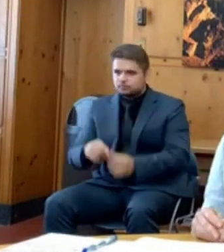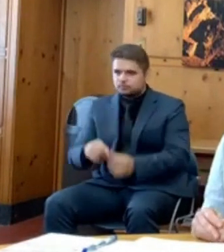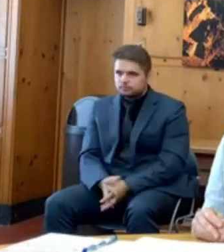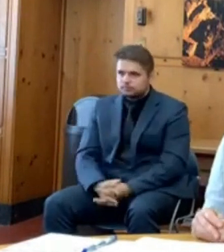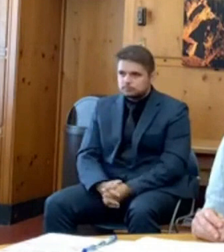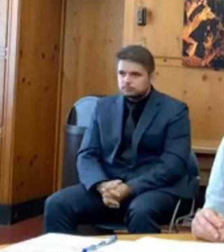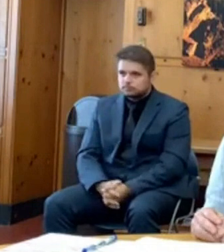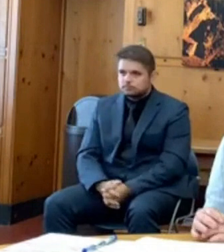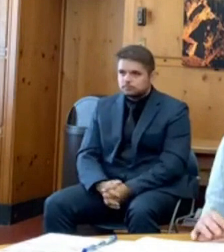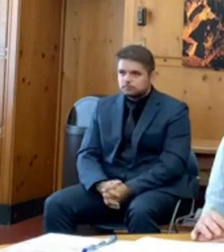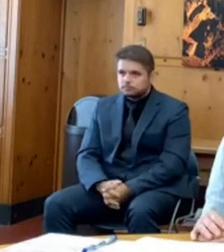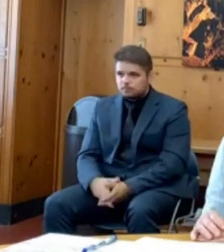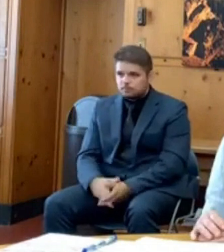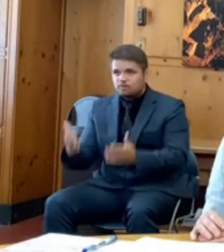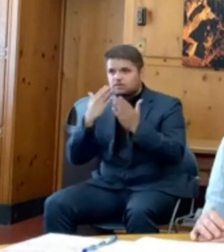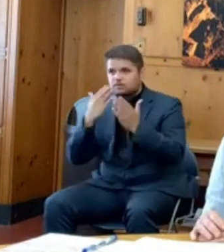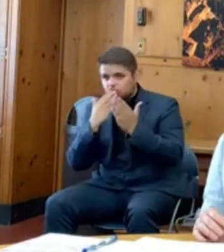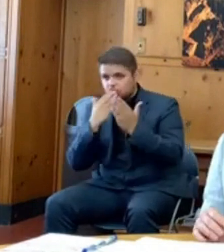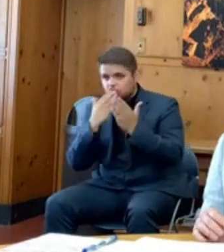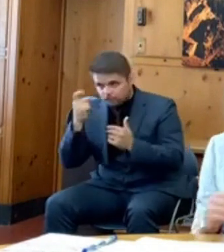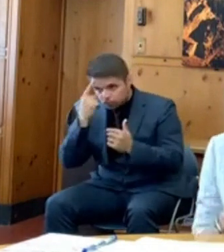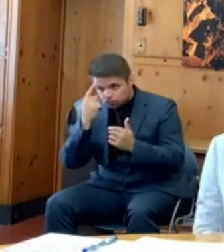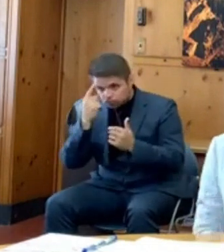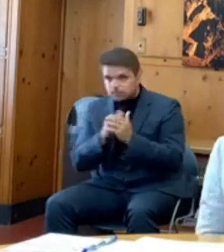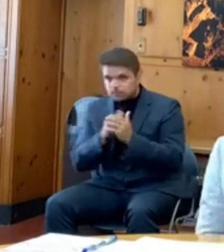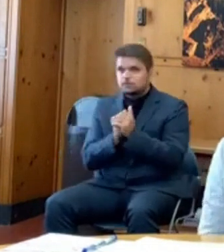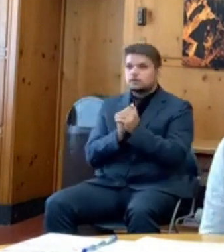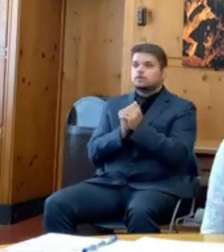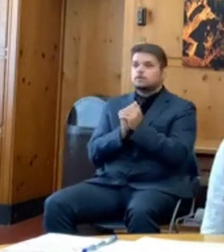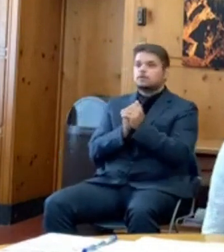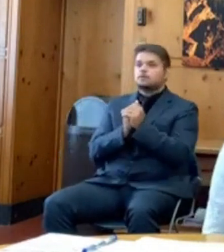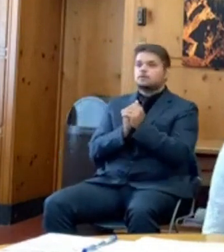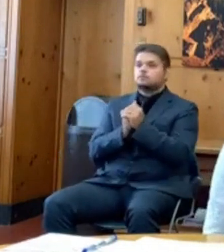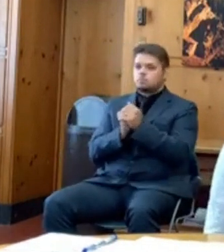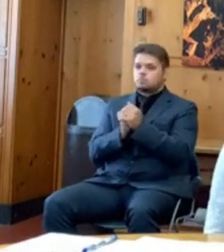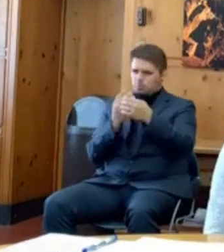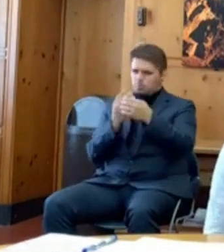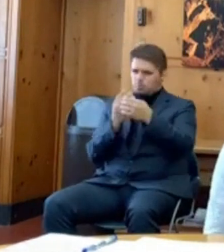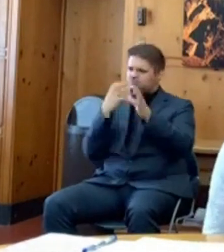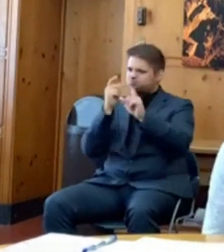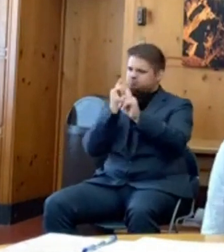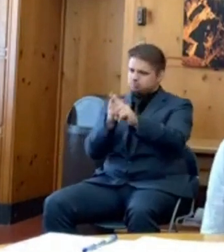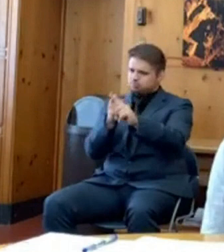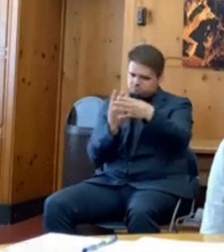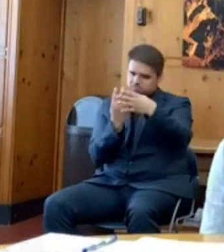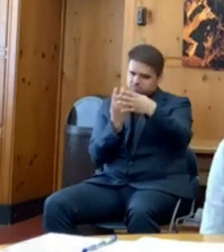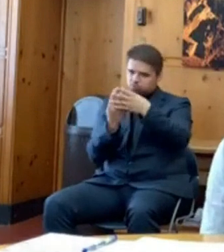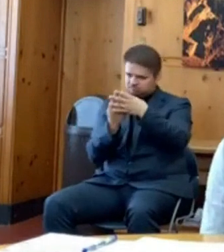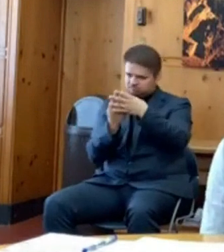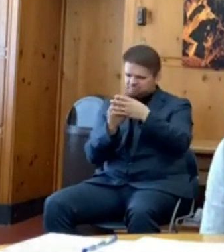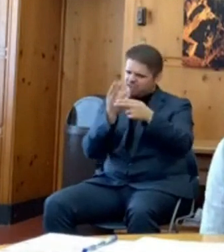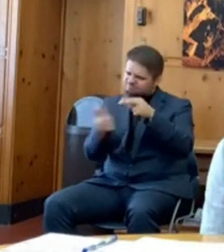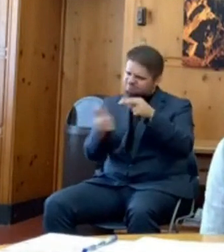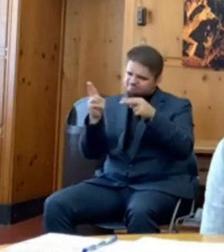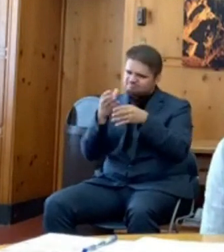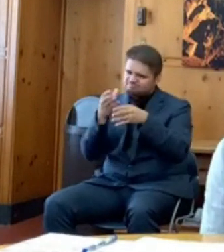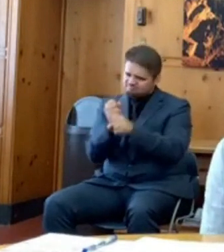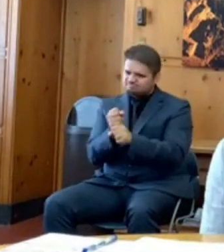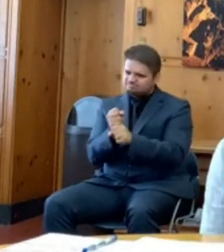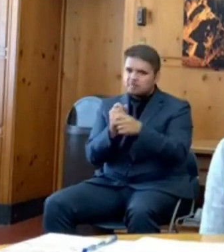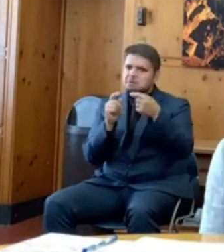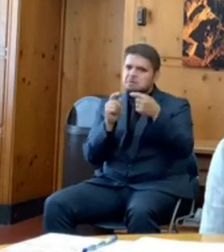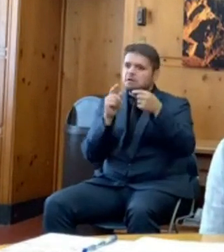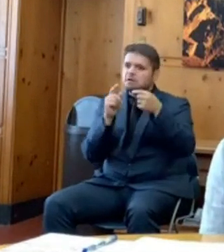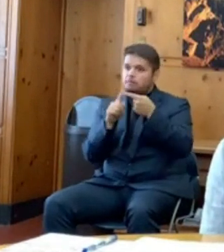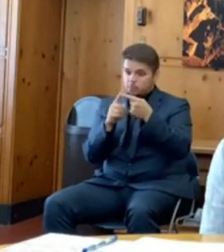Yeah, thanks, Governor. I want to follow up on the prisons thing. Two questions, actually, very quickly. But the prisons thing, it